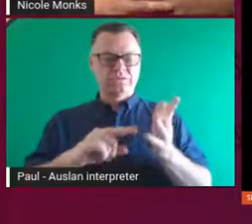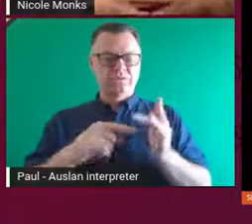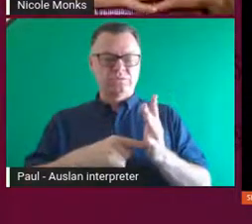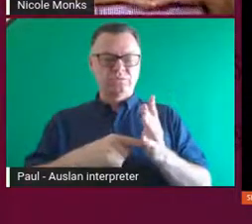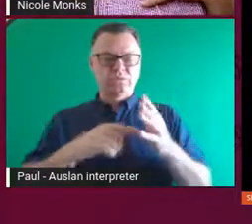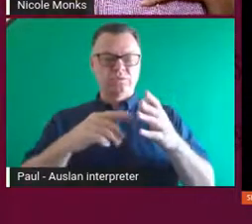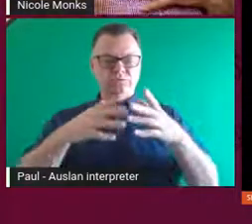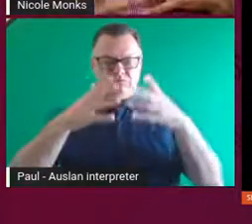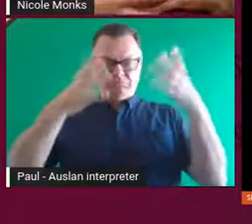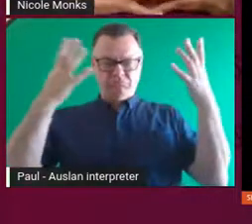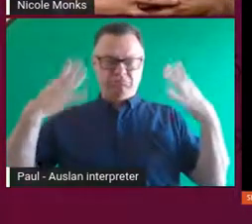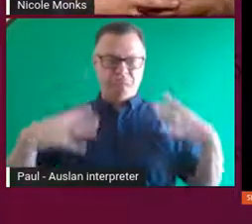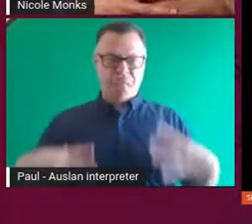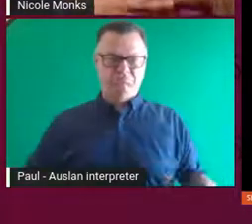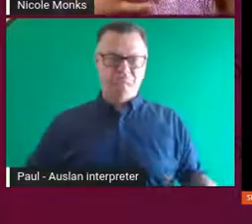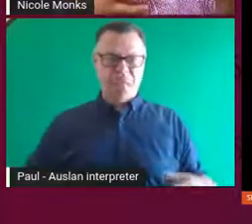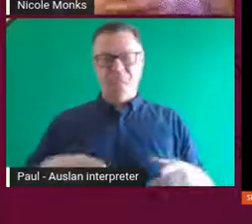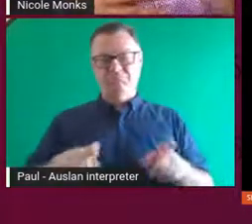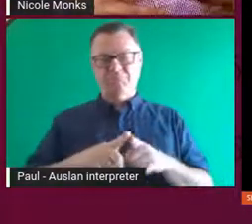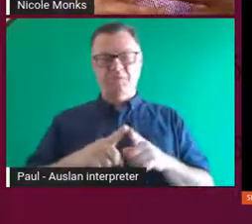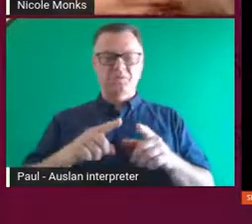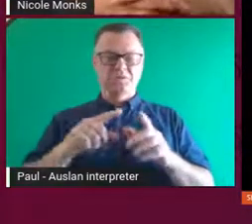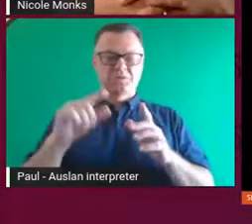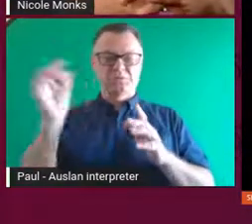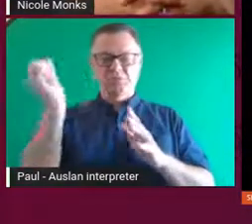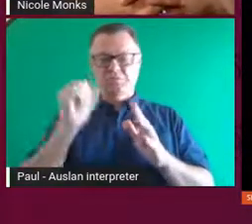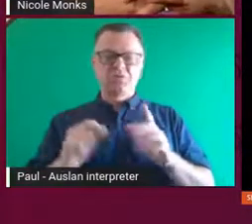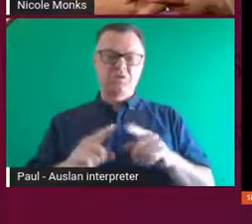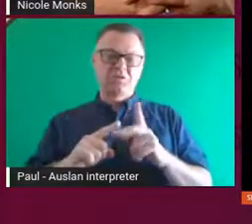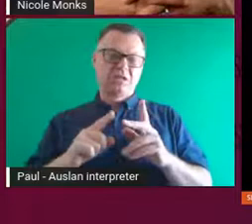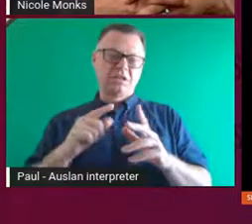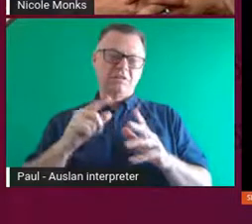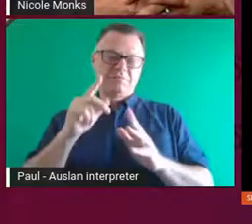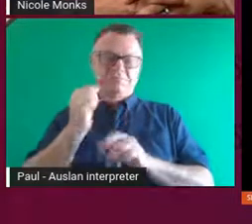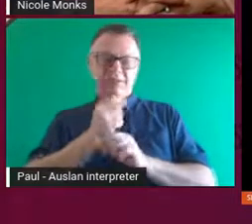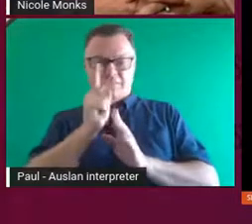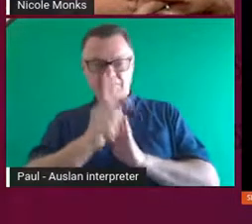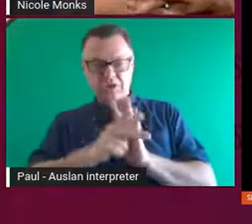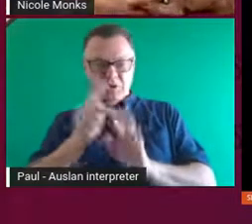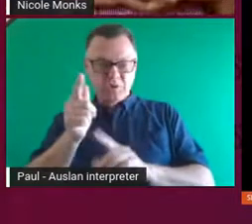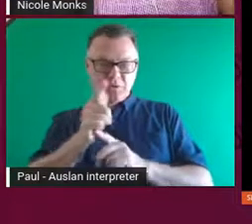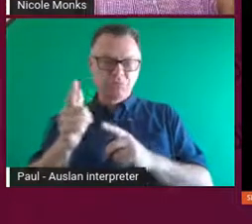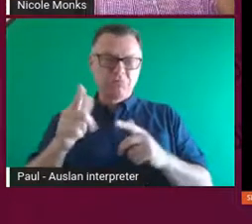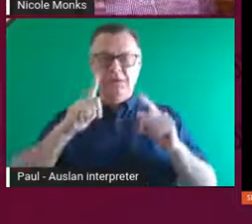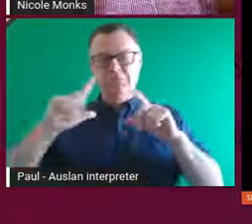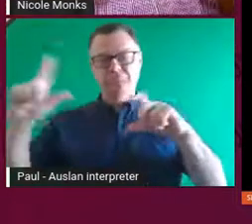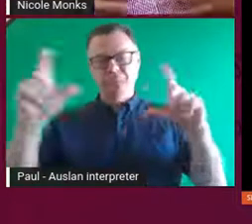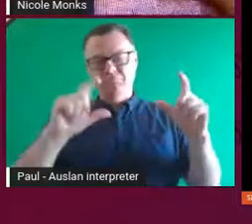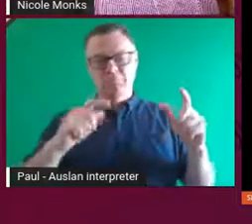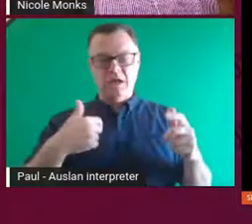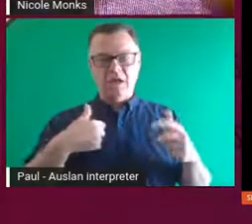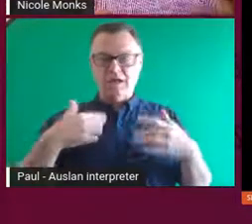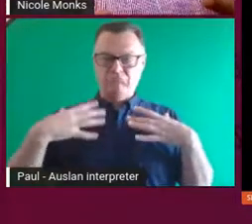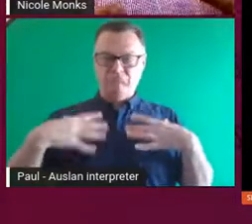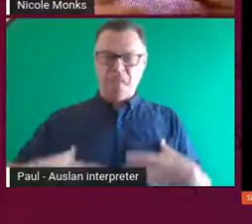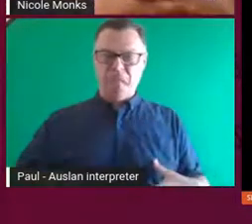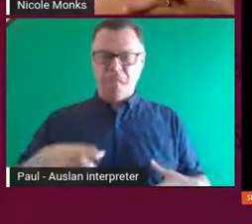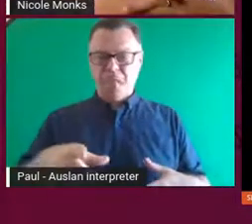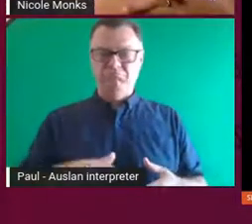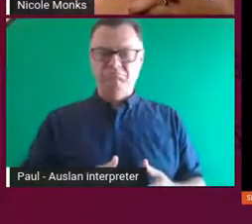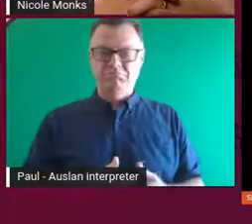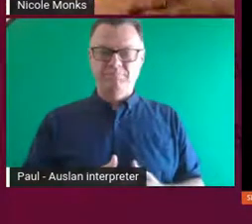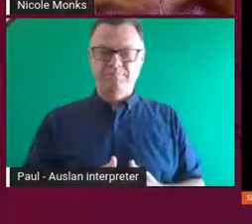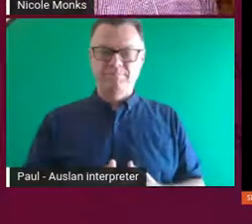that could also be a video, that could also be a photography work that I wore and then sort of sat